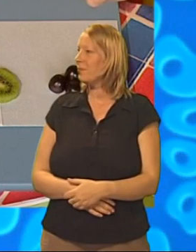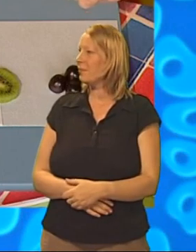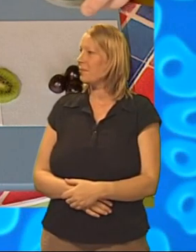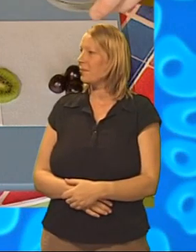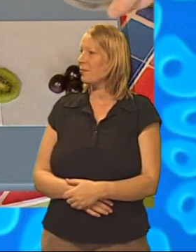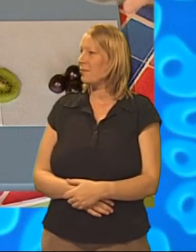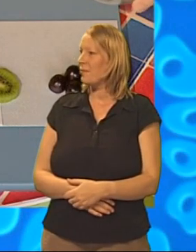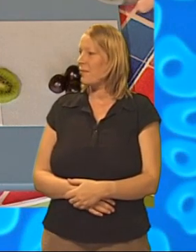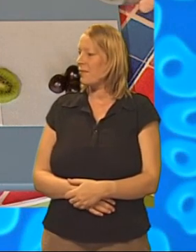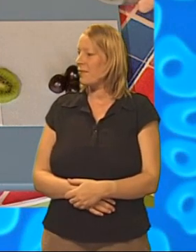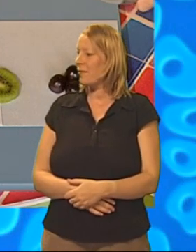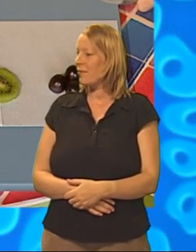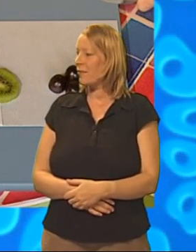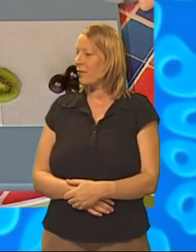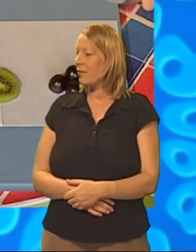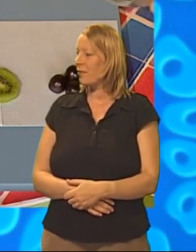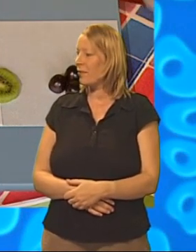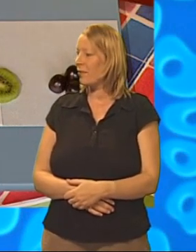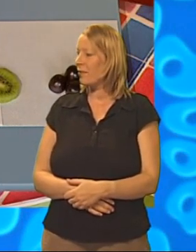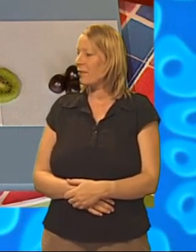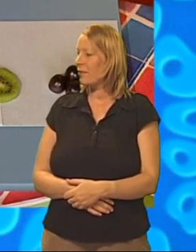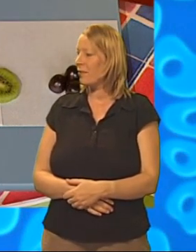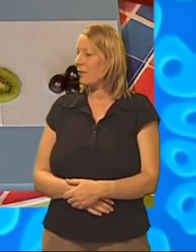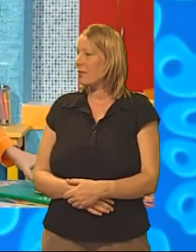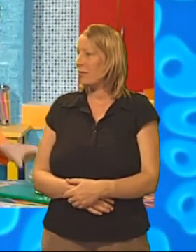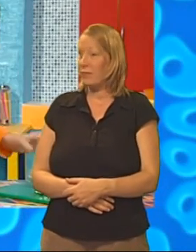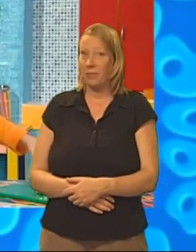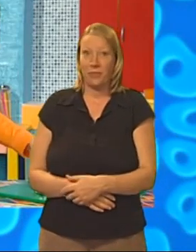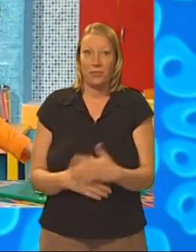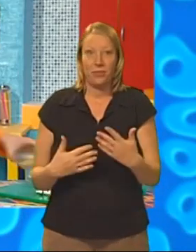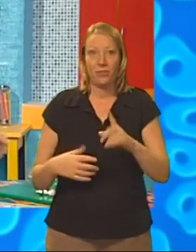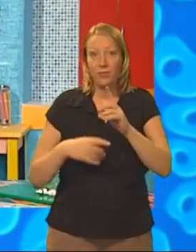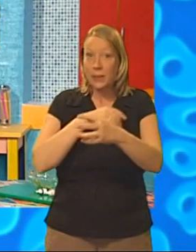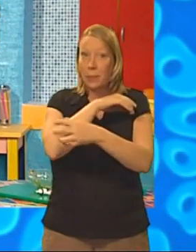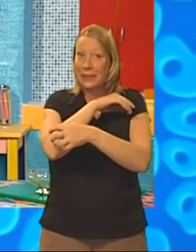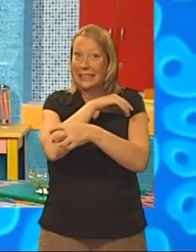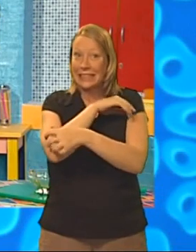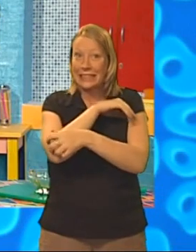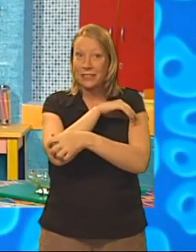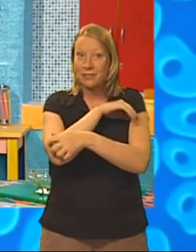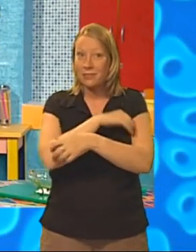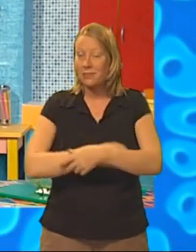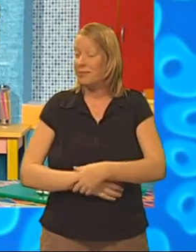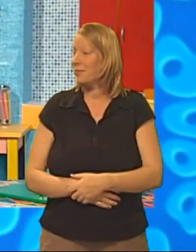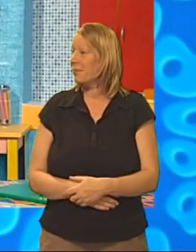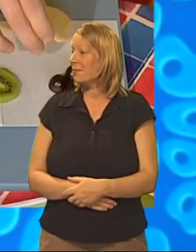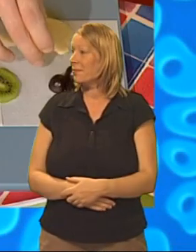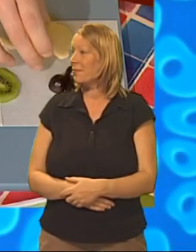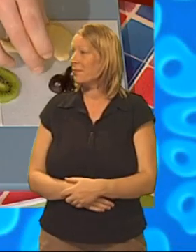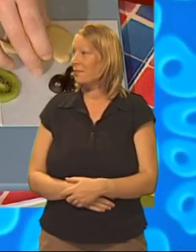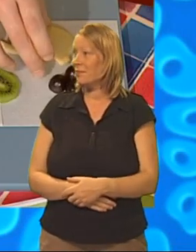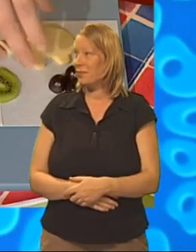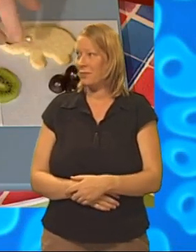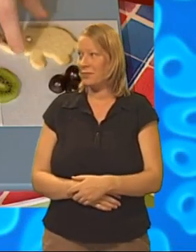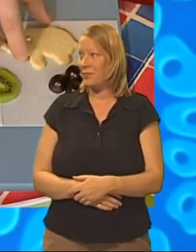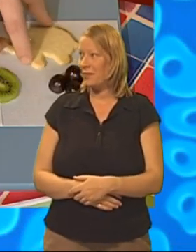And one here. Lovely. And then I'm going to take one of the biscuits and put it there.